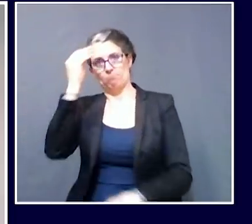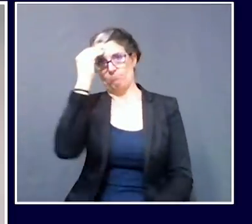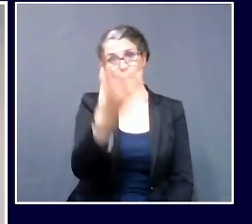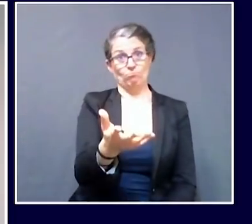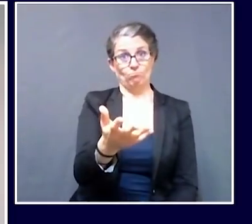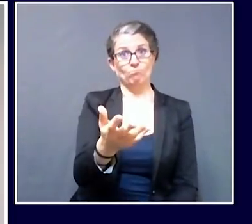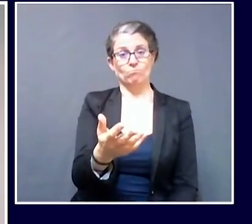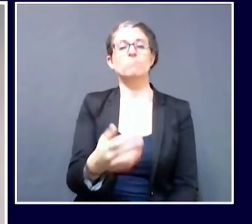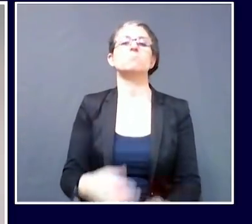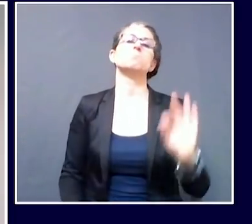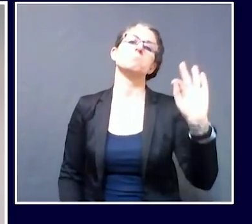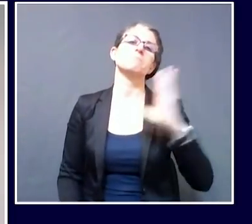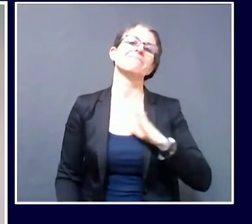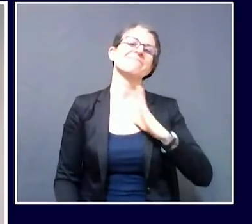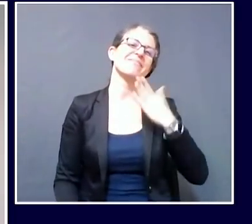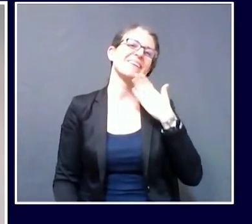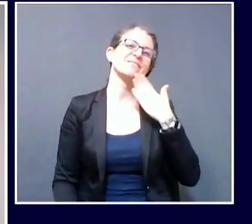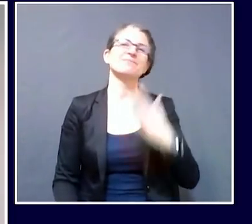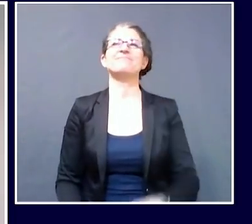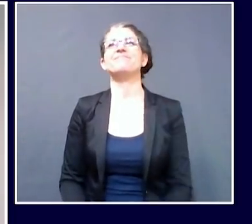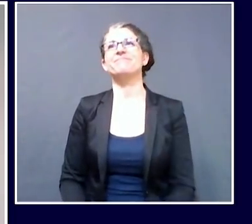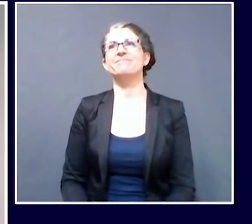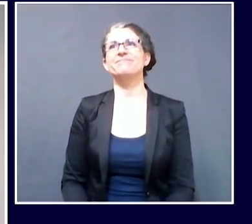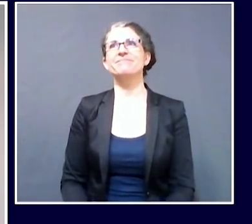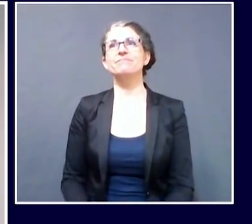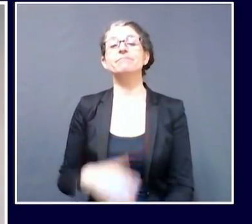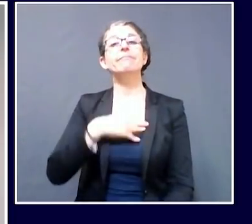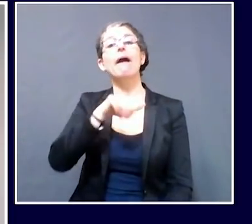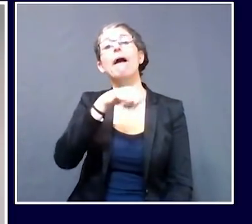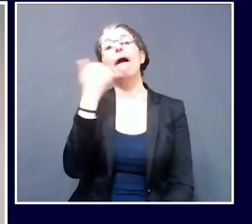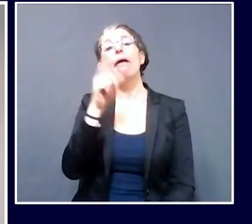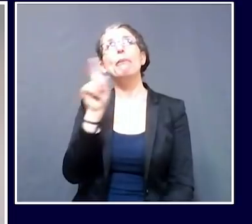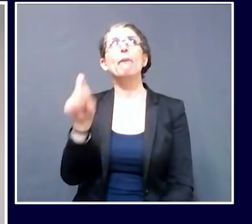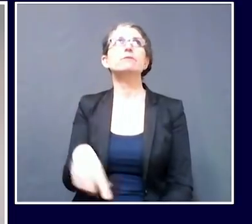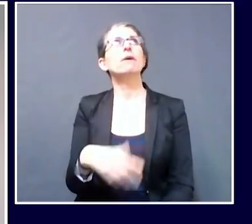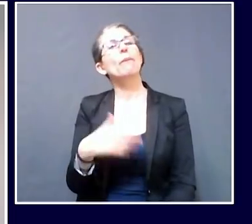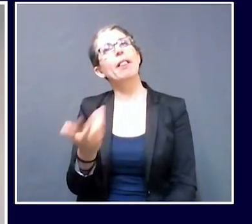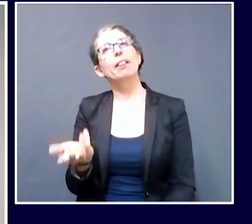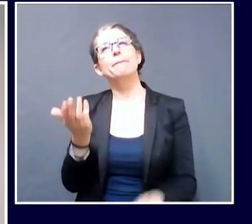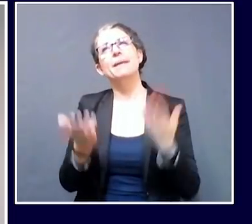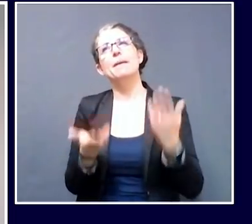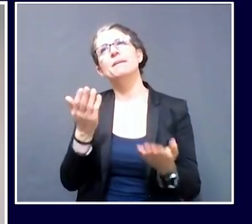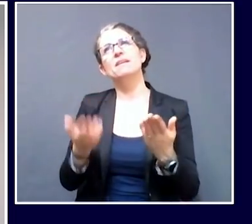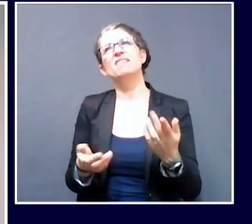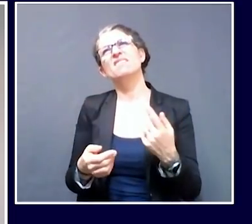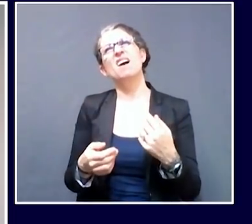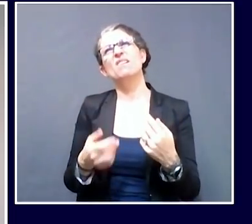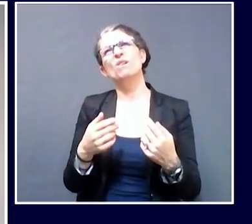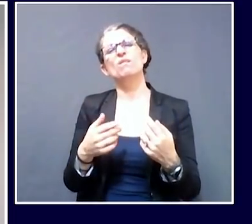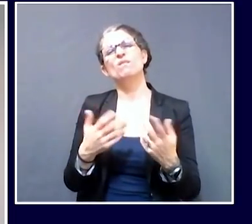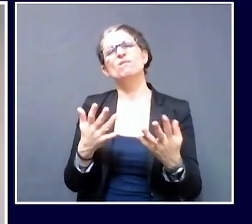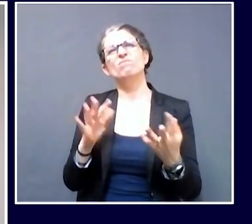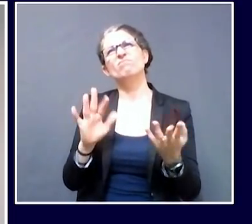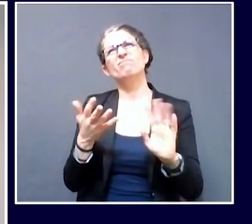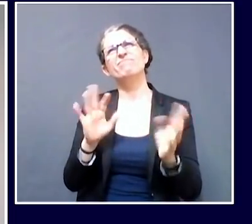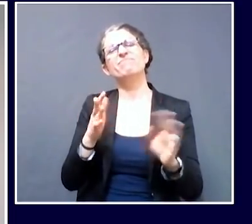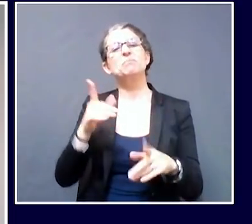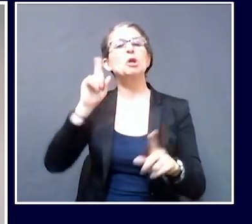great. Thank you for that. And I guess my other question is just sort of a general one that I've picked up through conversations from